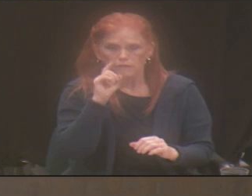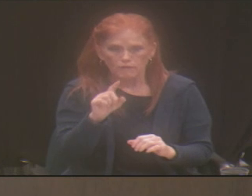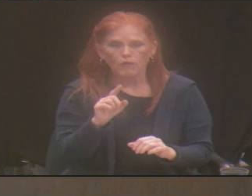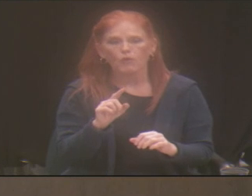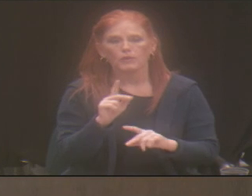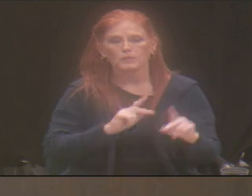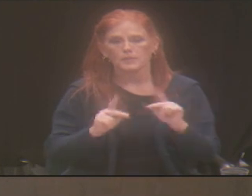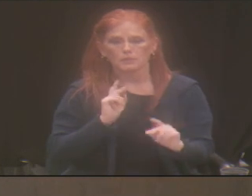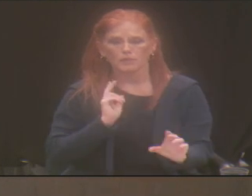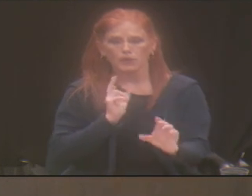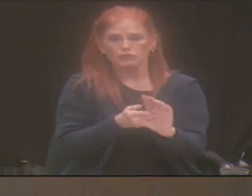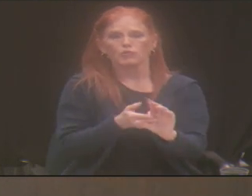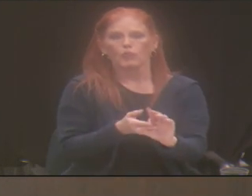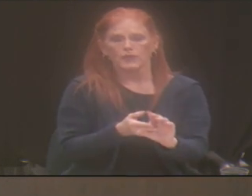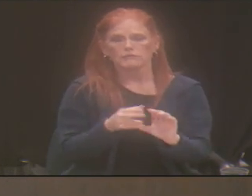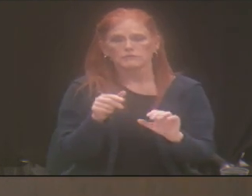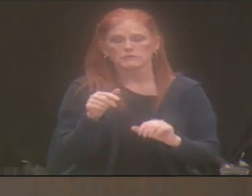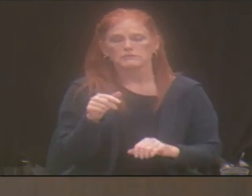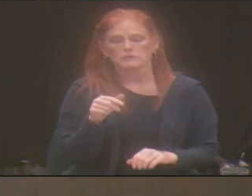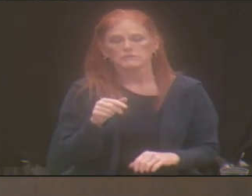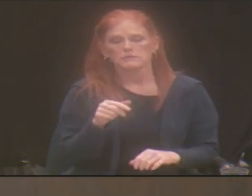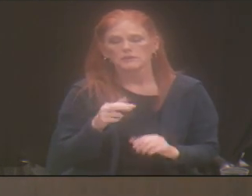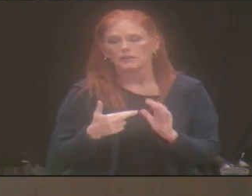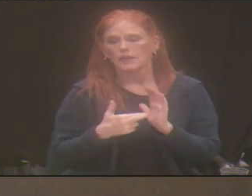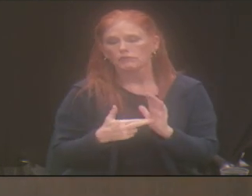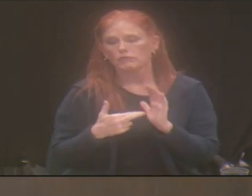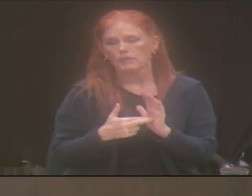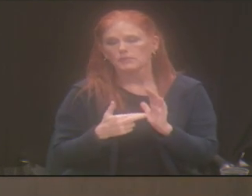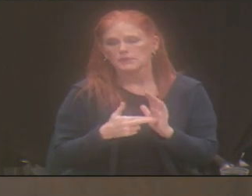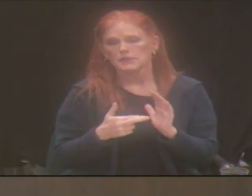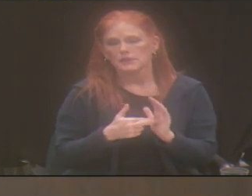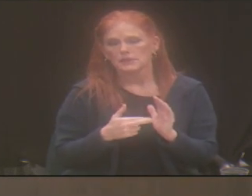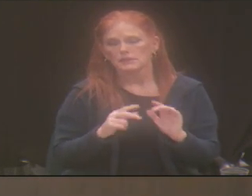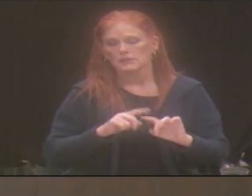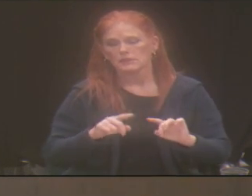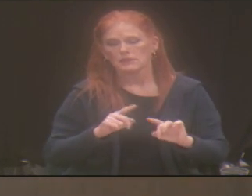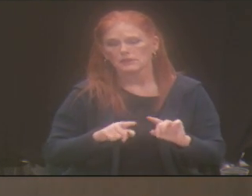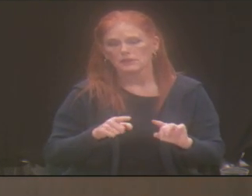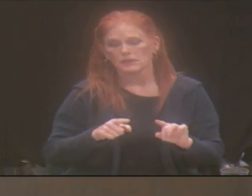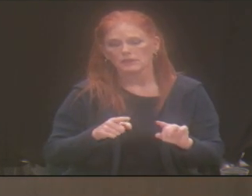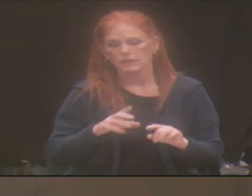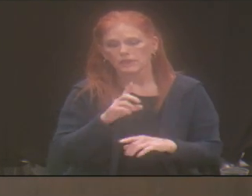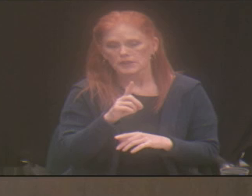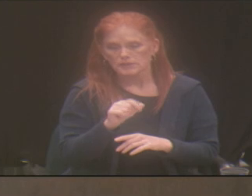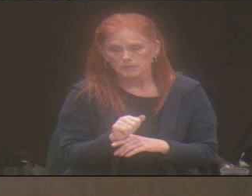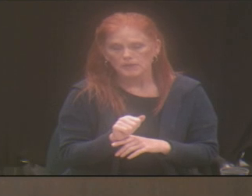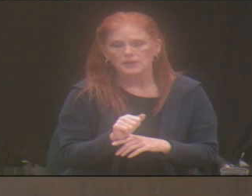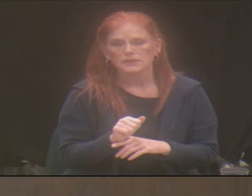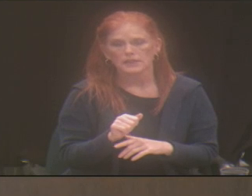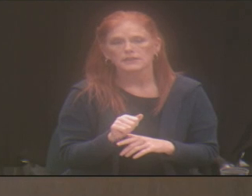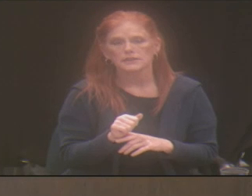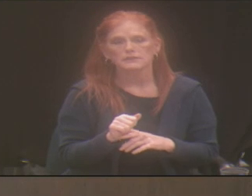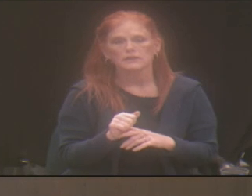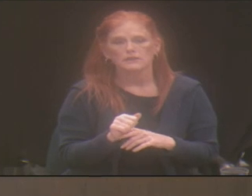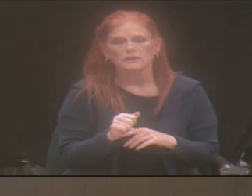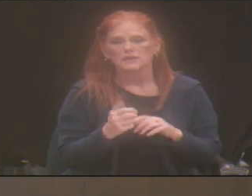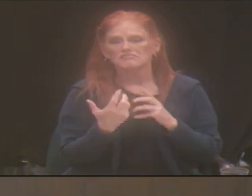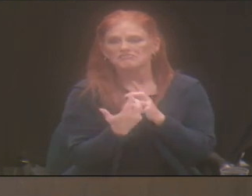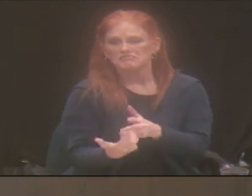that are representative of different areas of disability across the community.